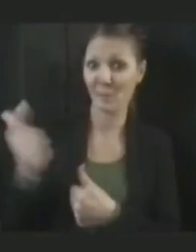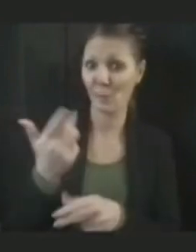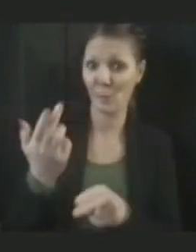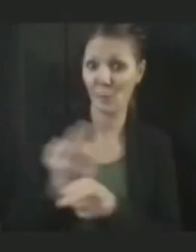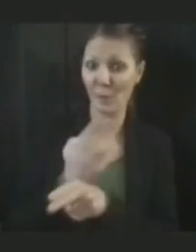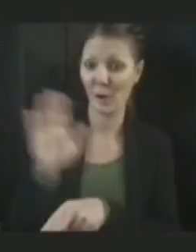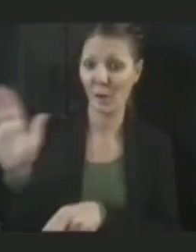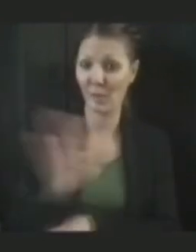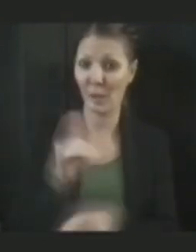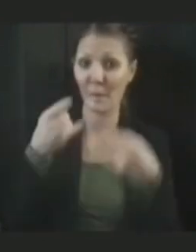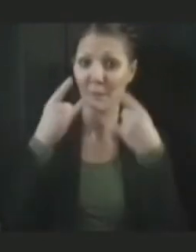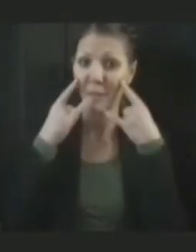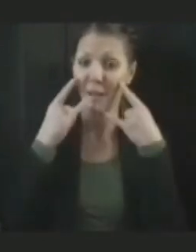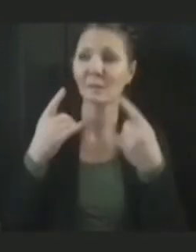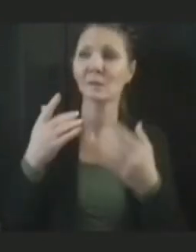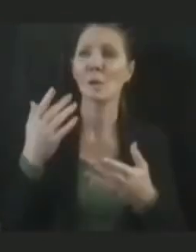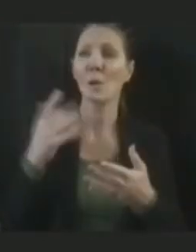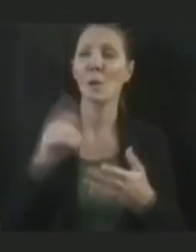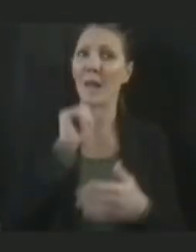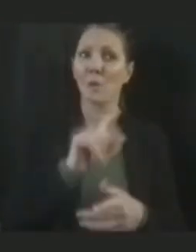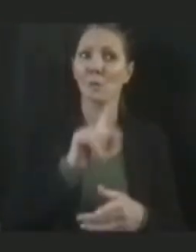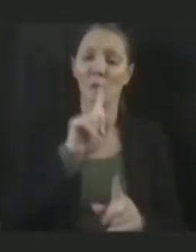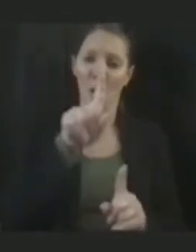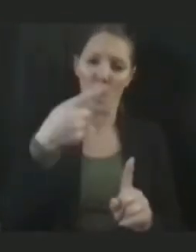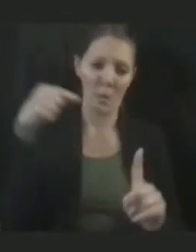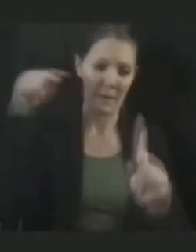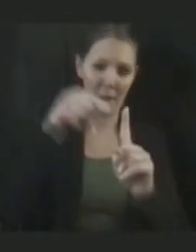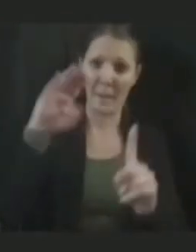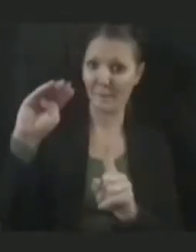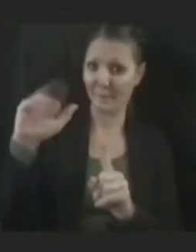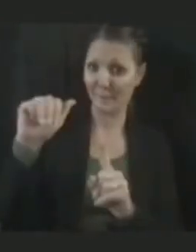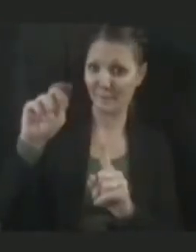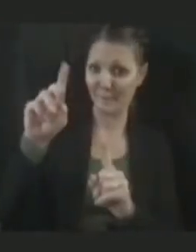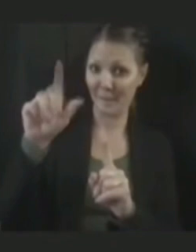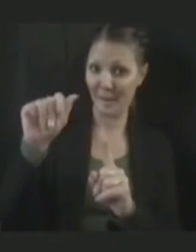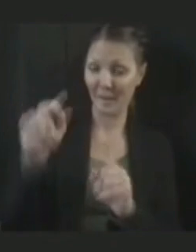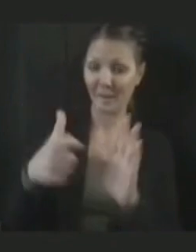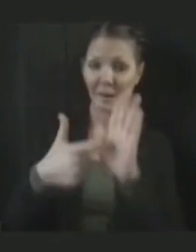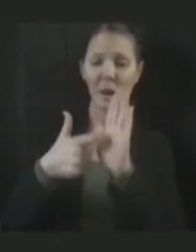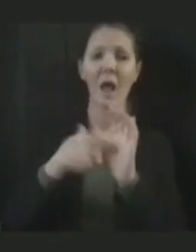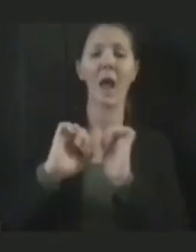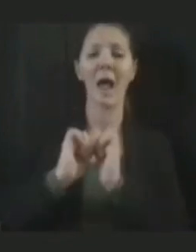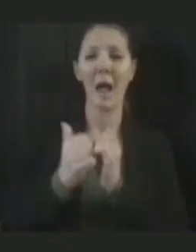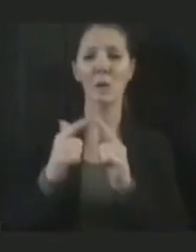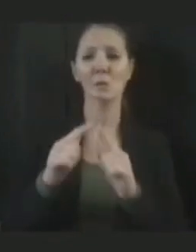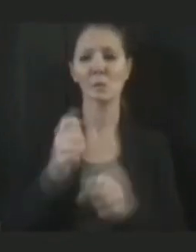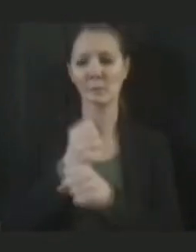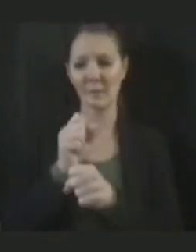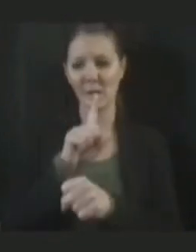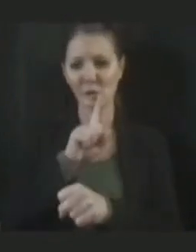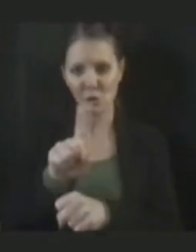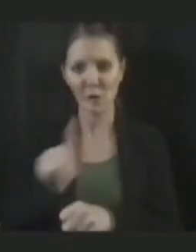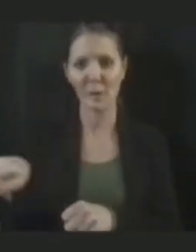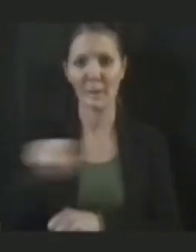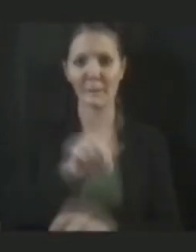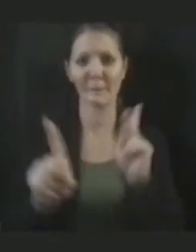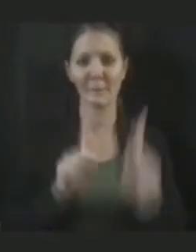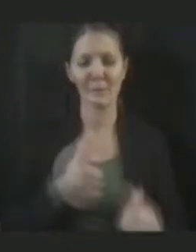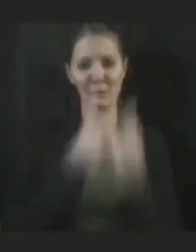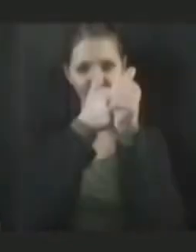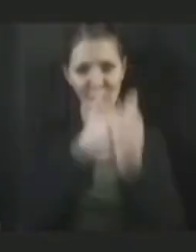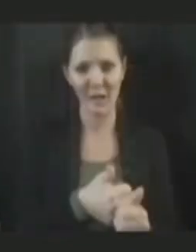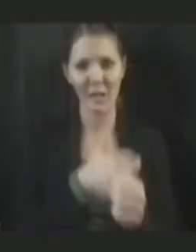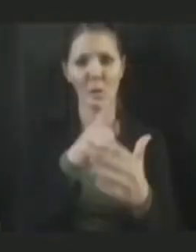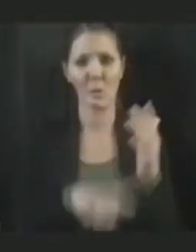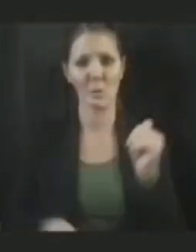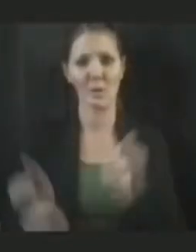not simply having a mandate, but be able to enforce it, making sure people, you know, follow the lead. But so at this point,